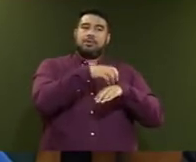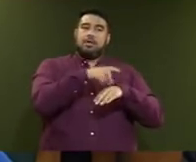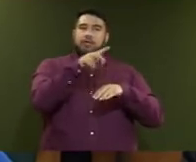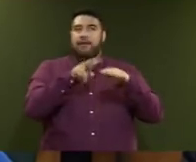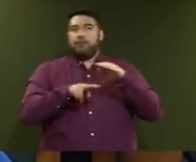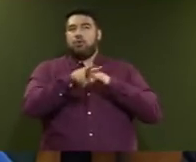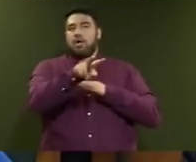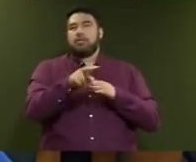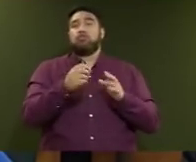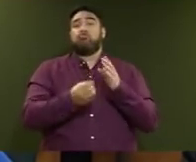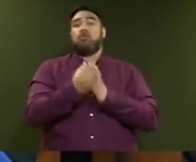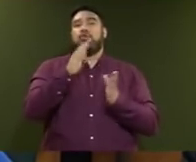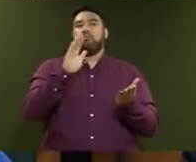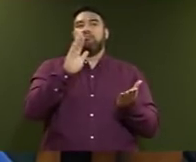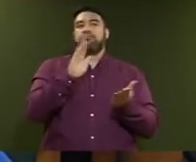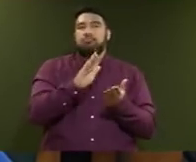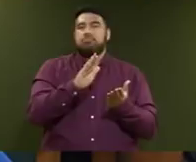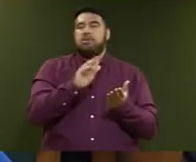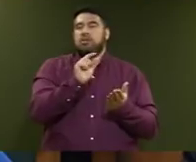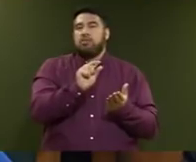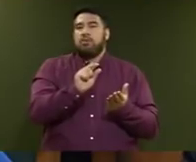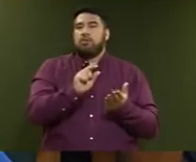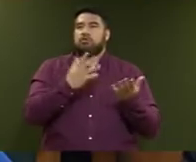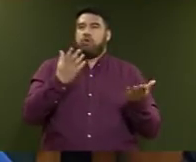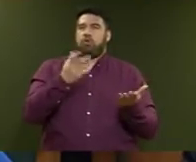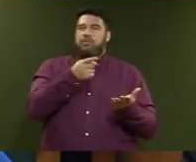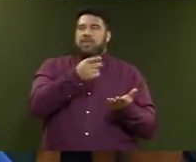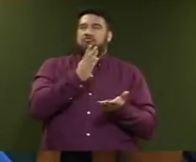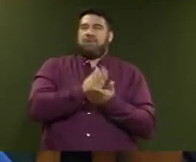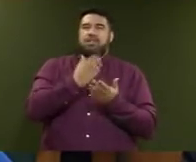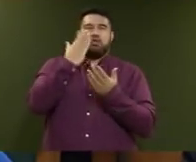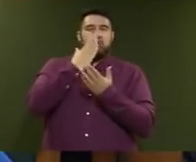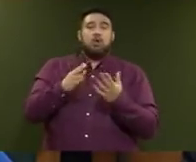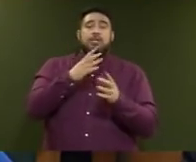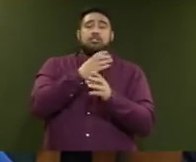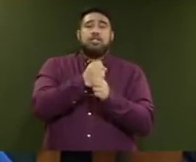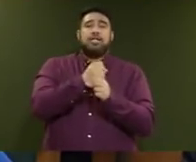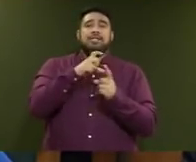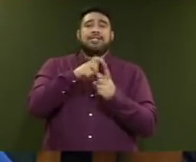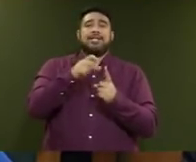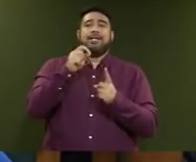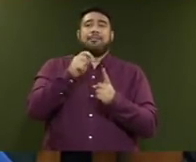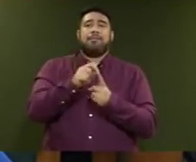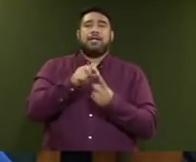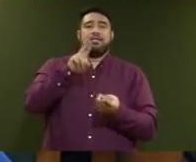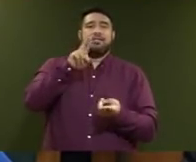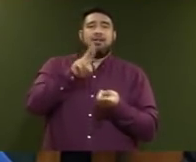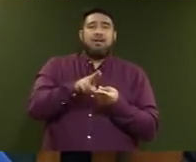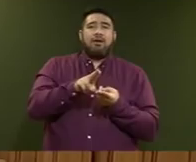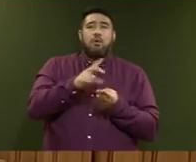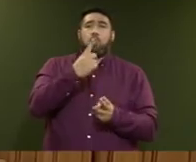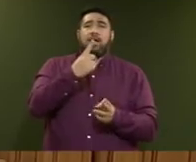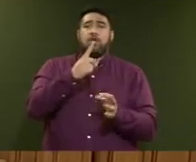is the reality, as is a decline in GDP per capita in just the last quarter?